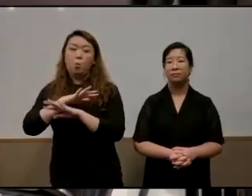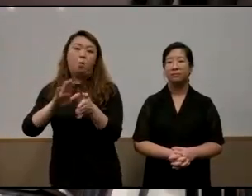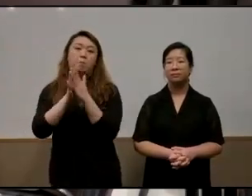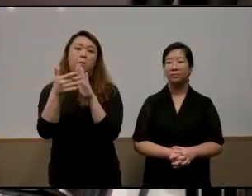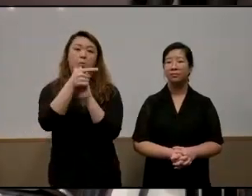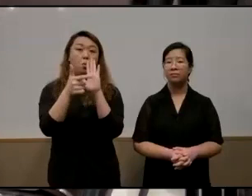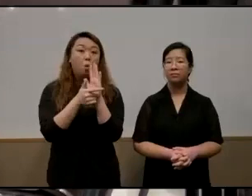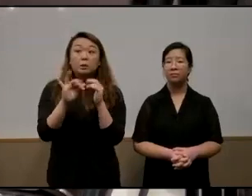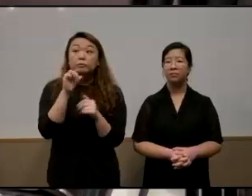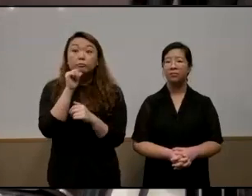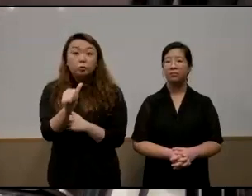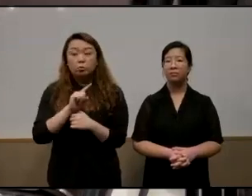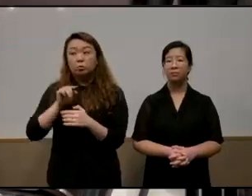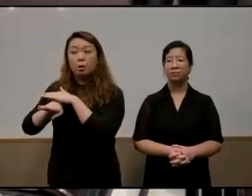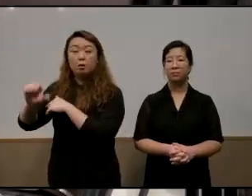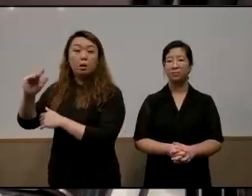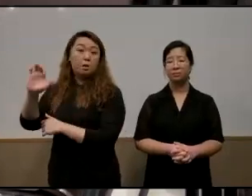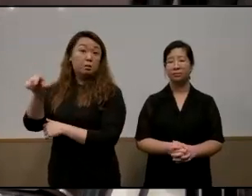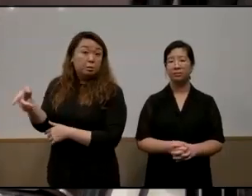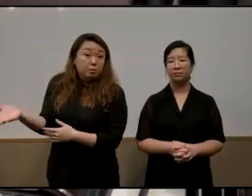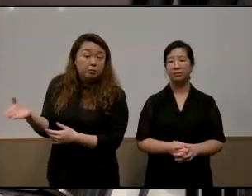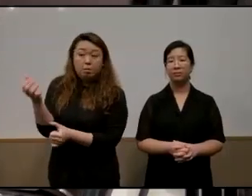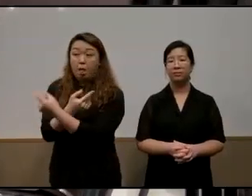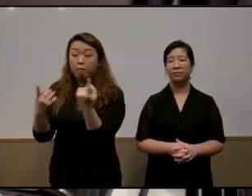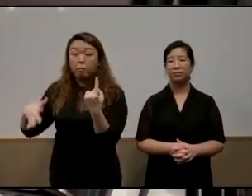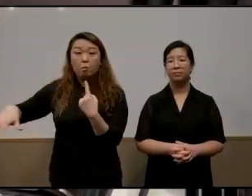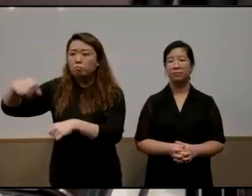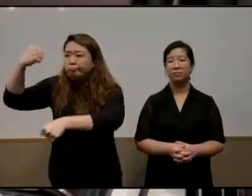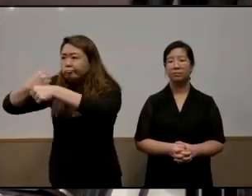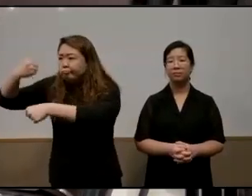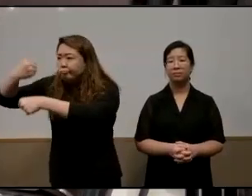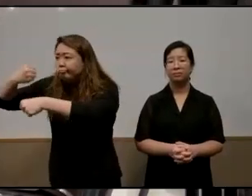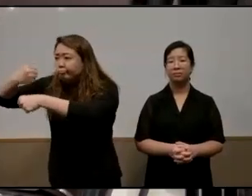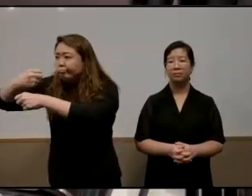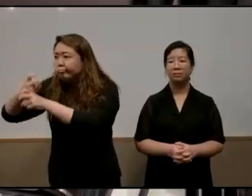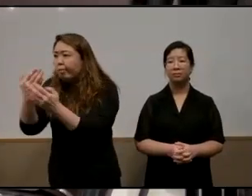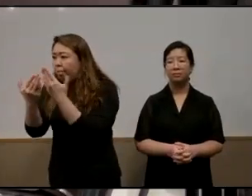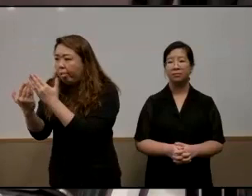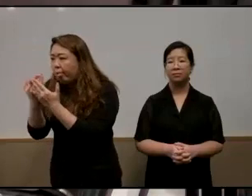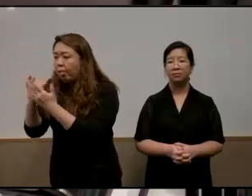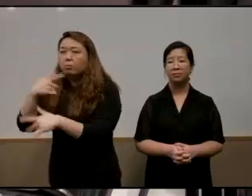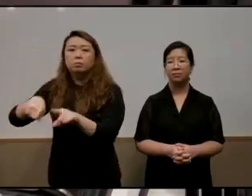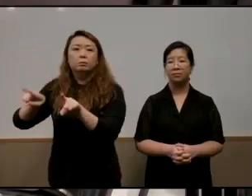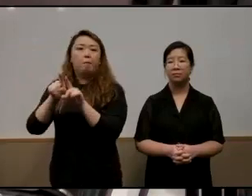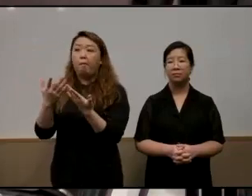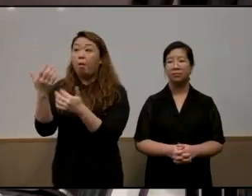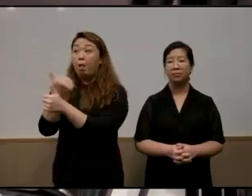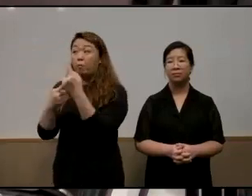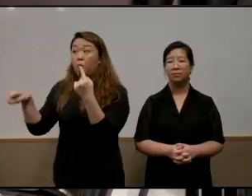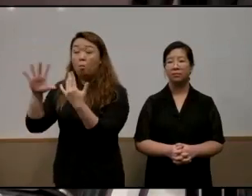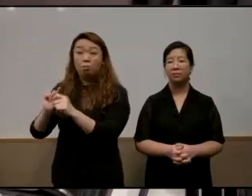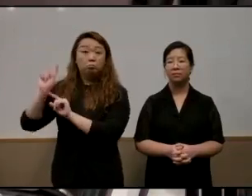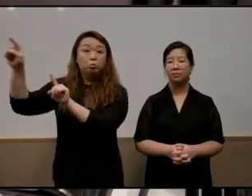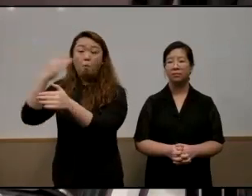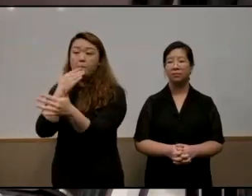if not for the fact that he went to acs everyone was working hard everyone wanted to go to the